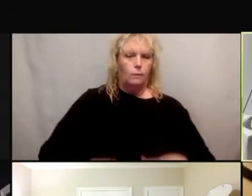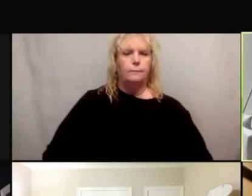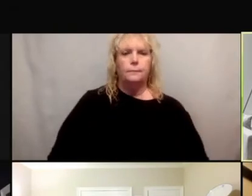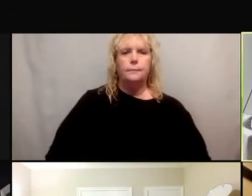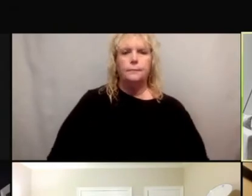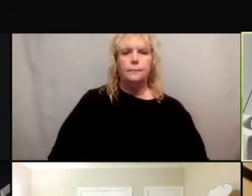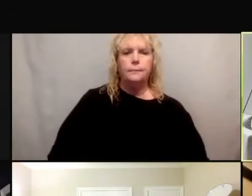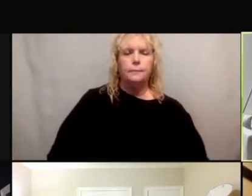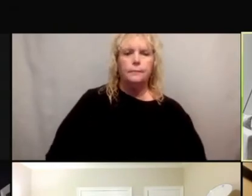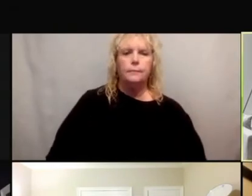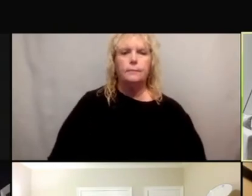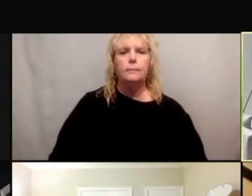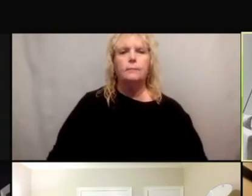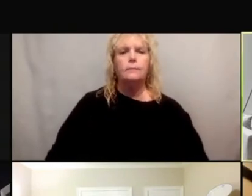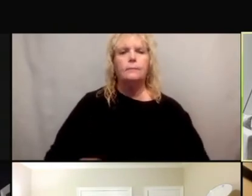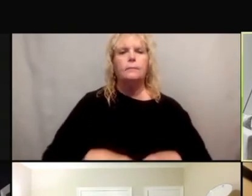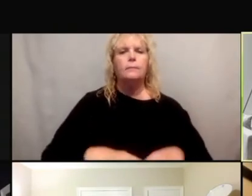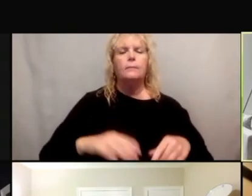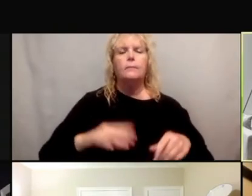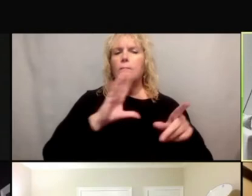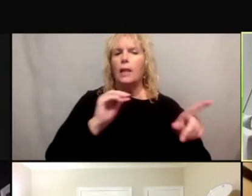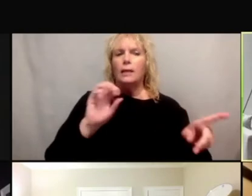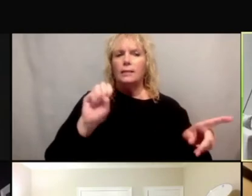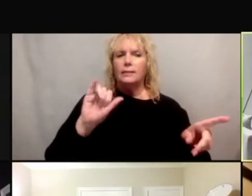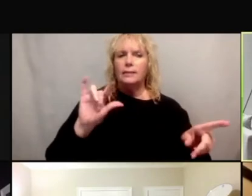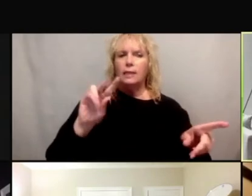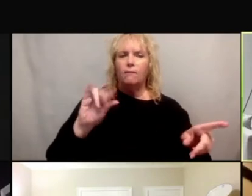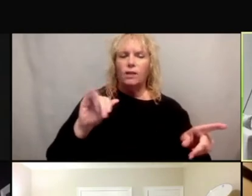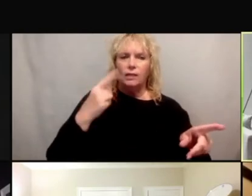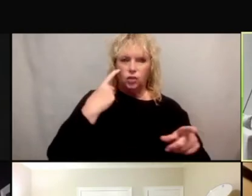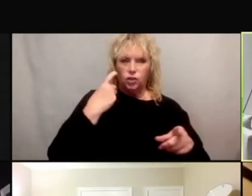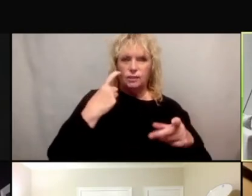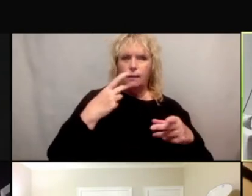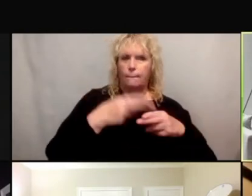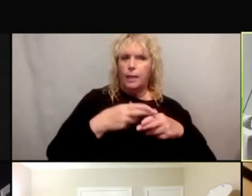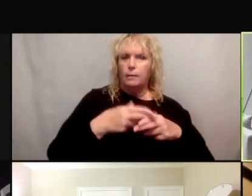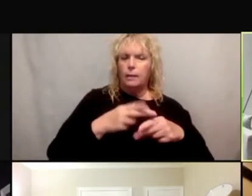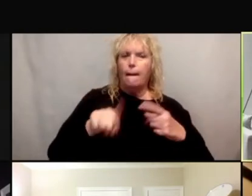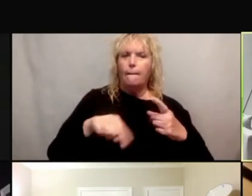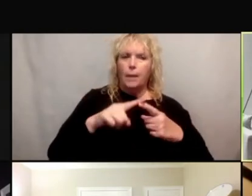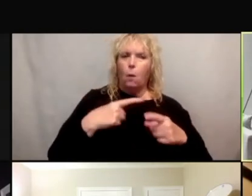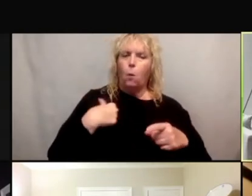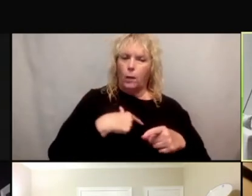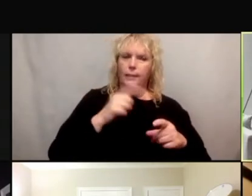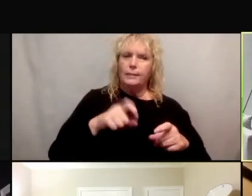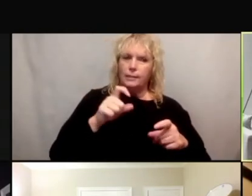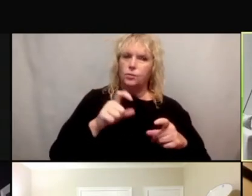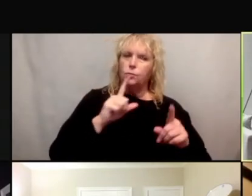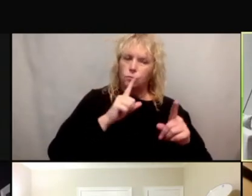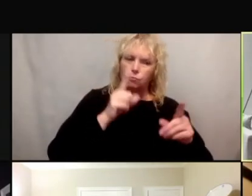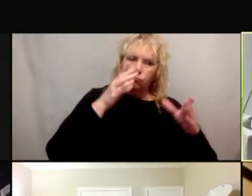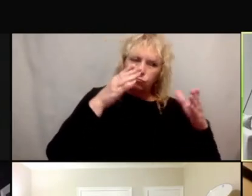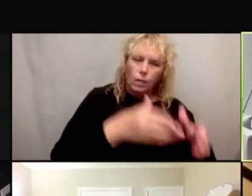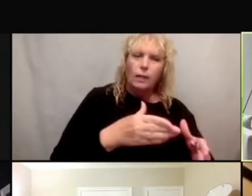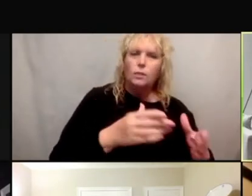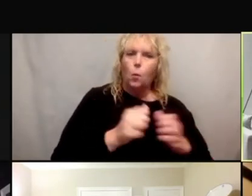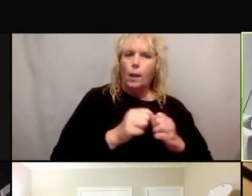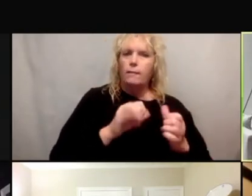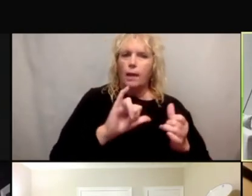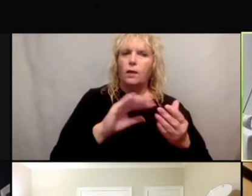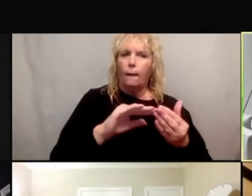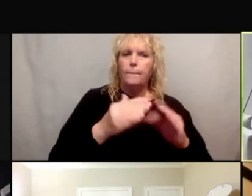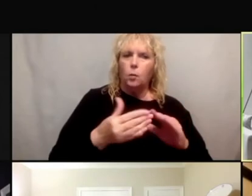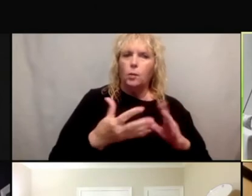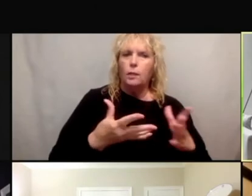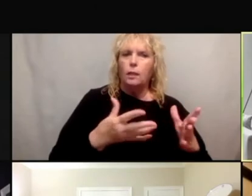And building on what Sylvia just mentioned about building on investing in communities, individuals in underrepresented communities